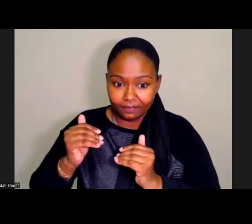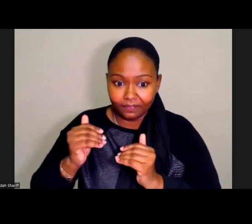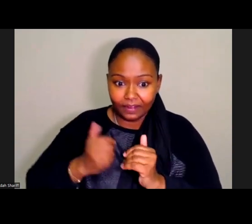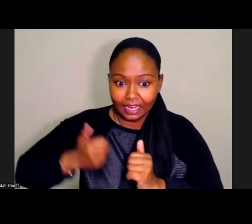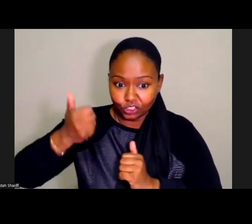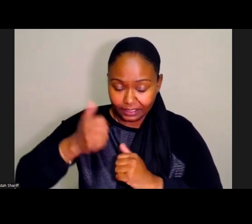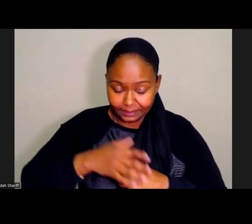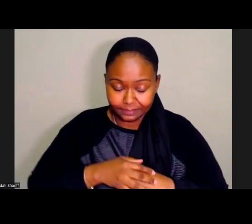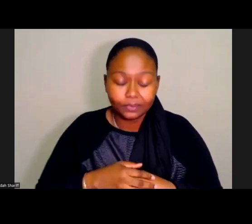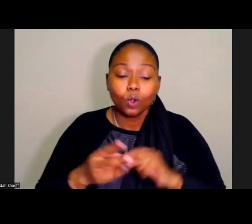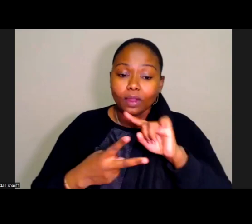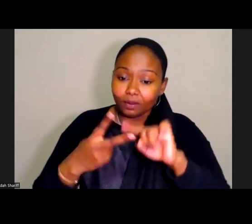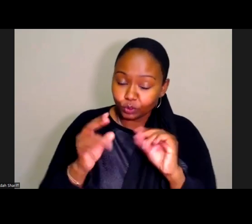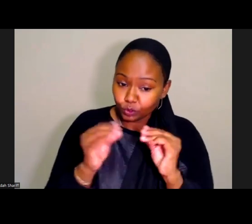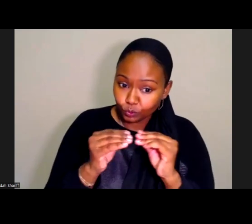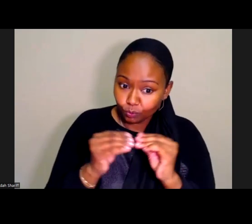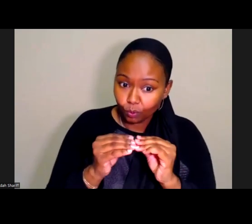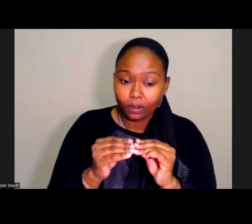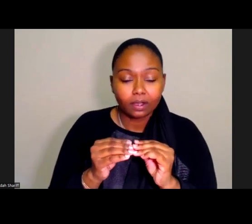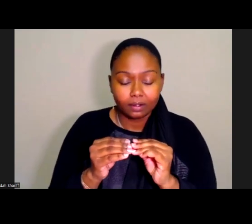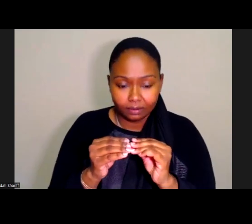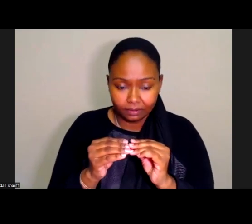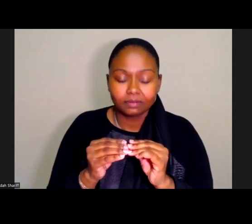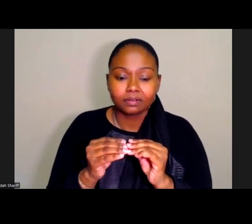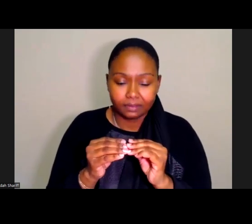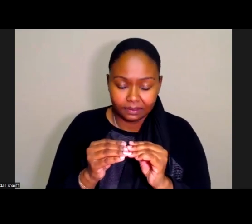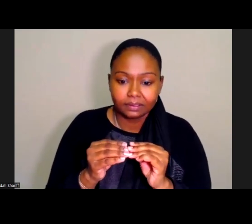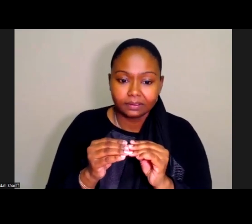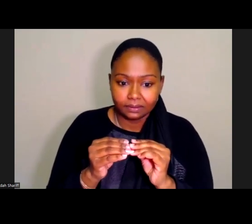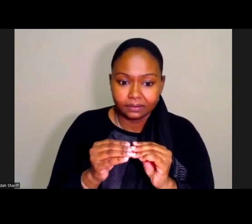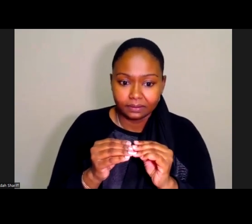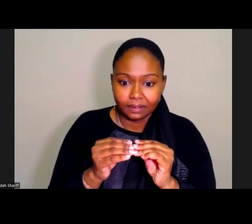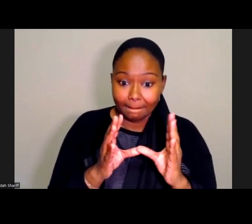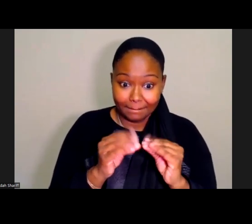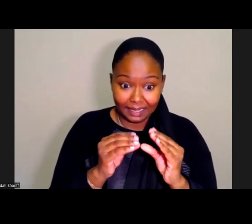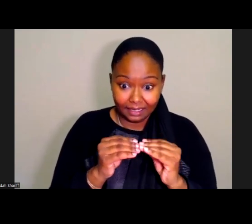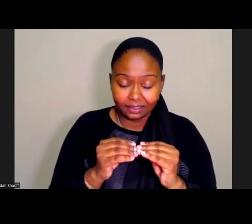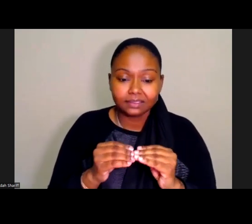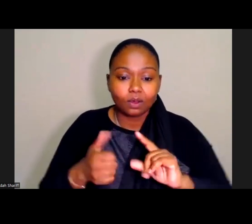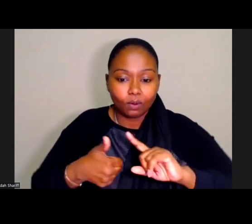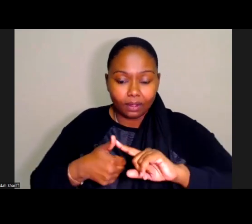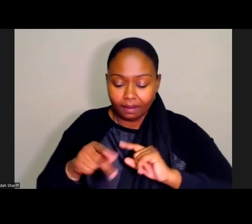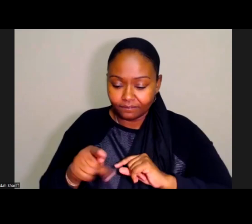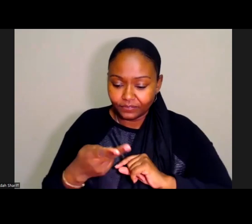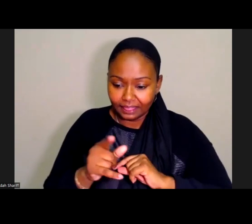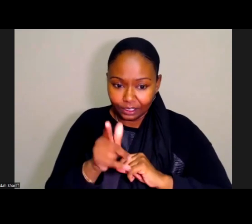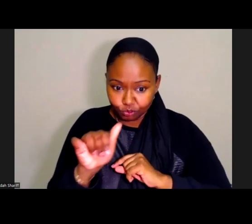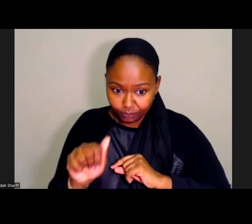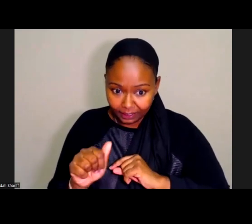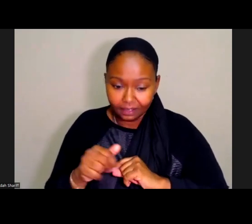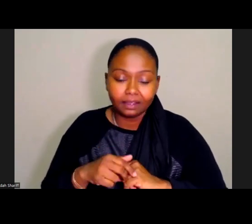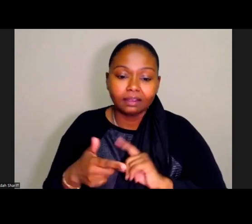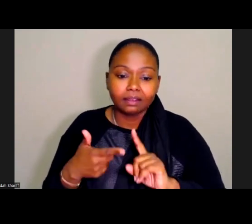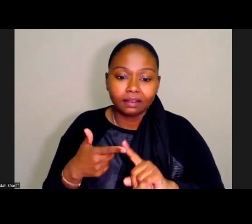more convenings across agency leadership, one on philanthropy and how every portfolio in philanthropy